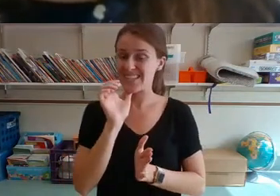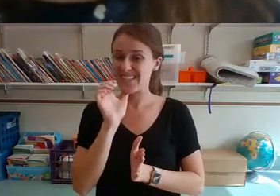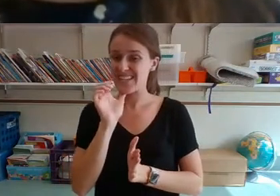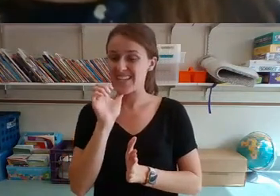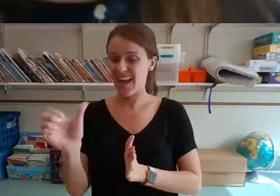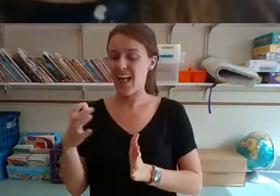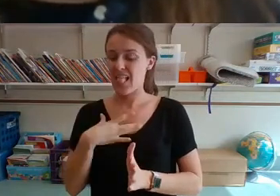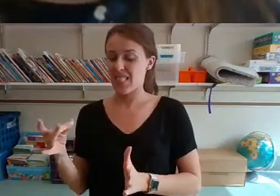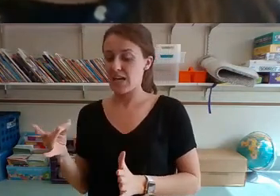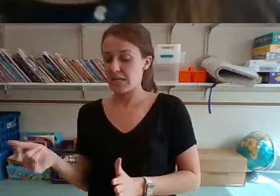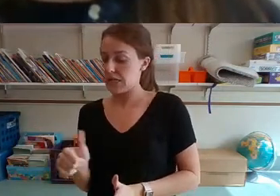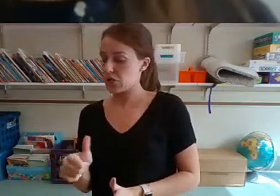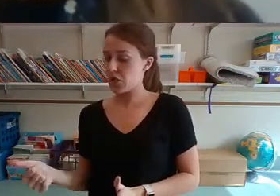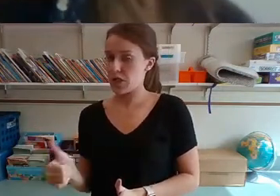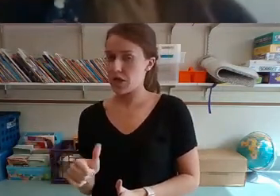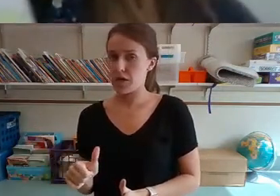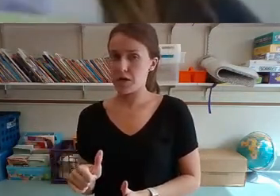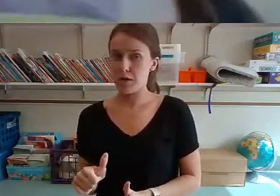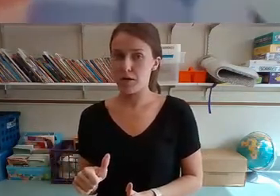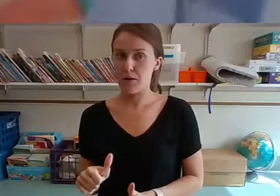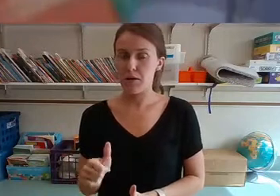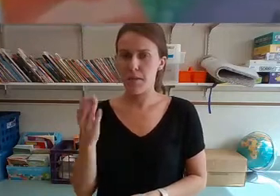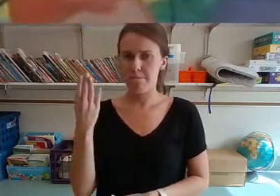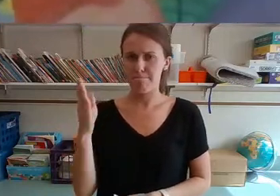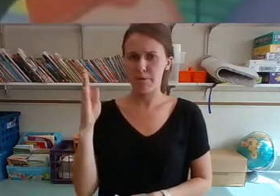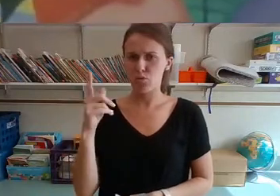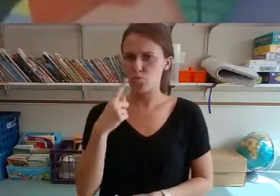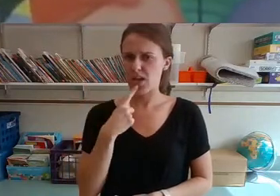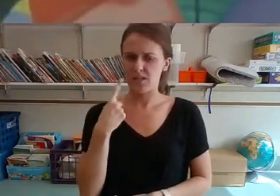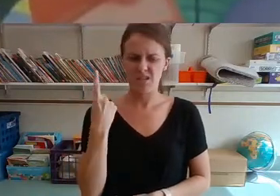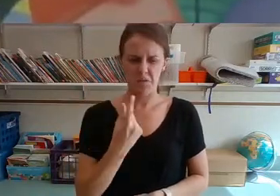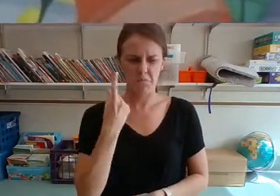Blue to all the others. Something here is wrong.